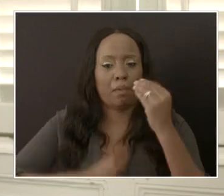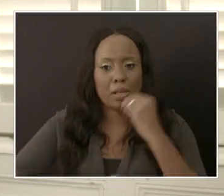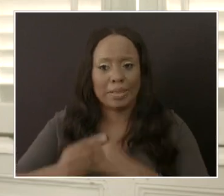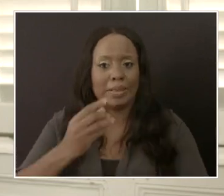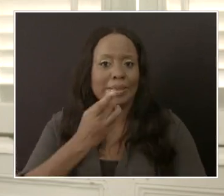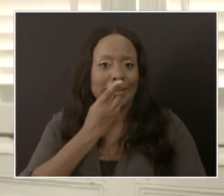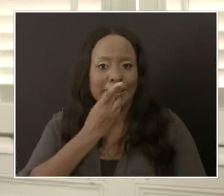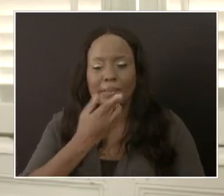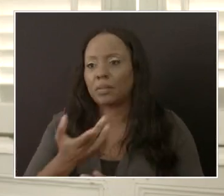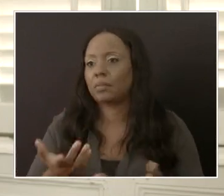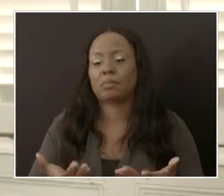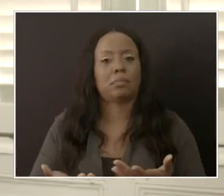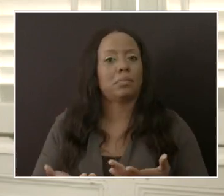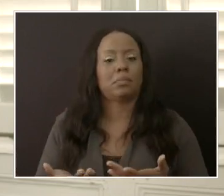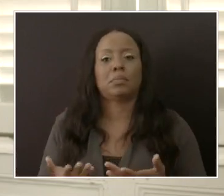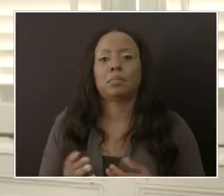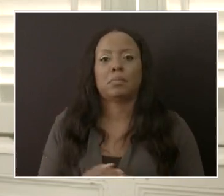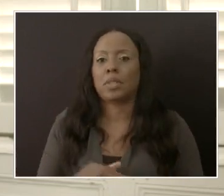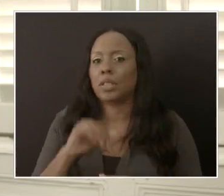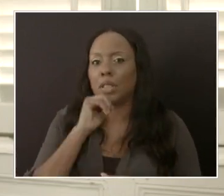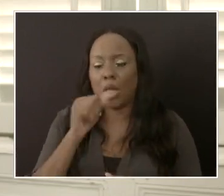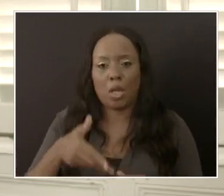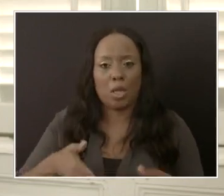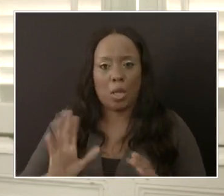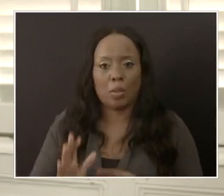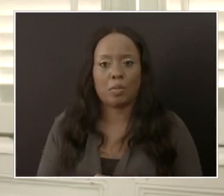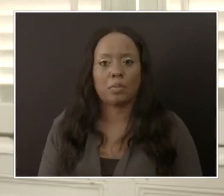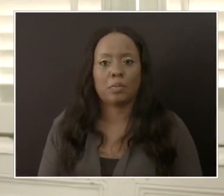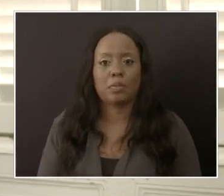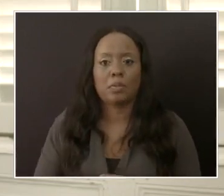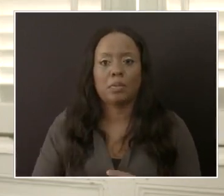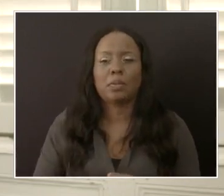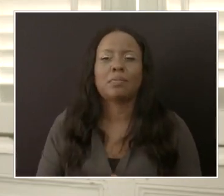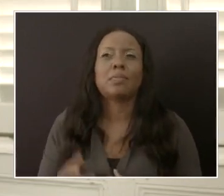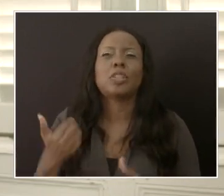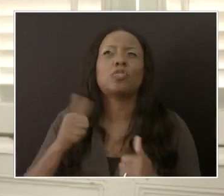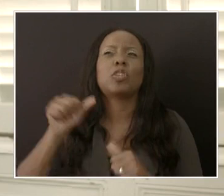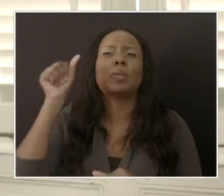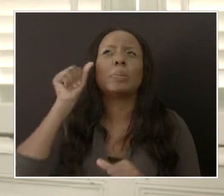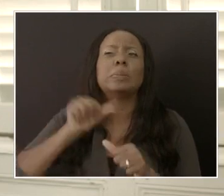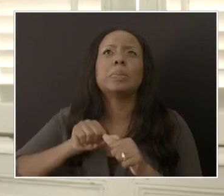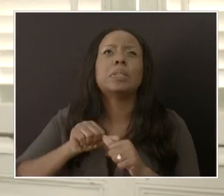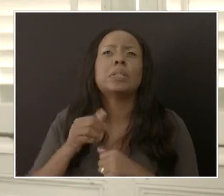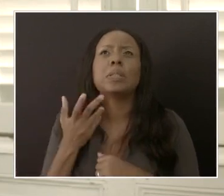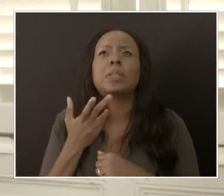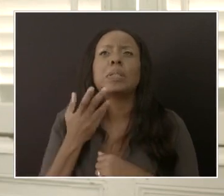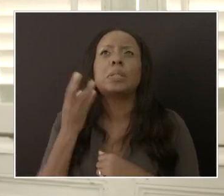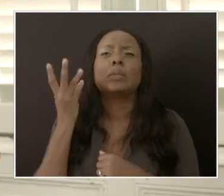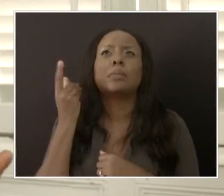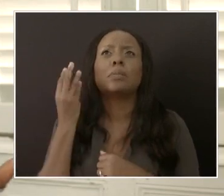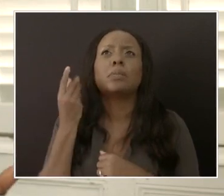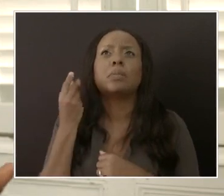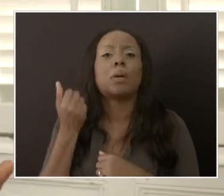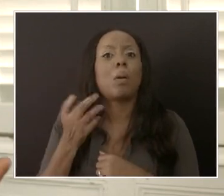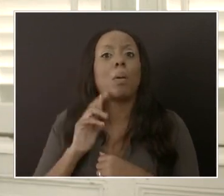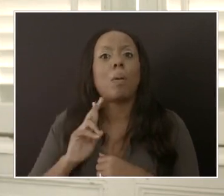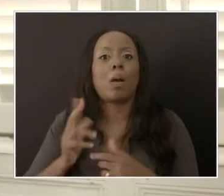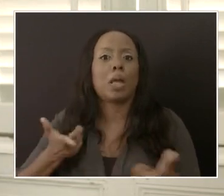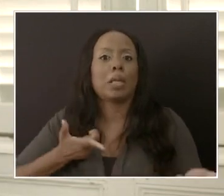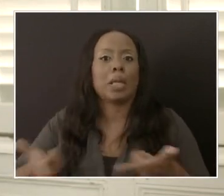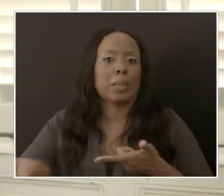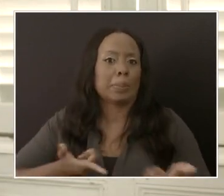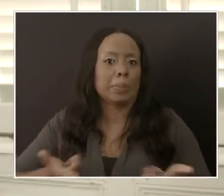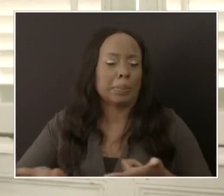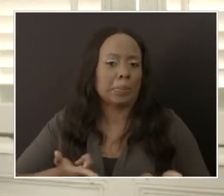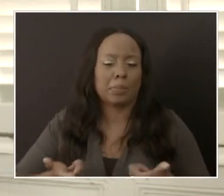for persons to, I, if my memory serves me correctly, um, what people would call a line. So you